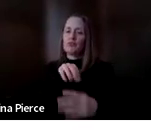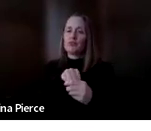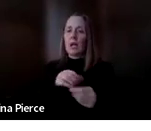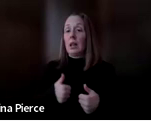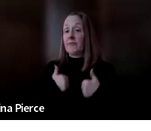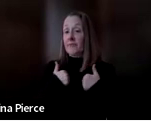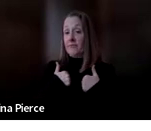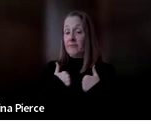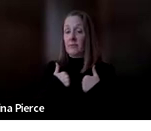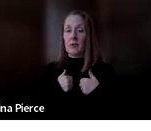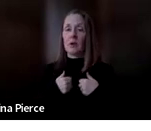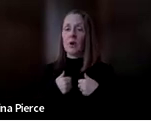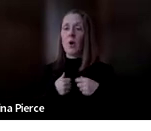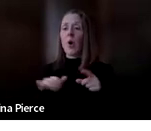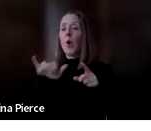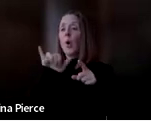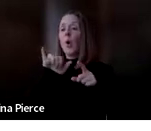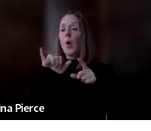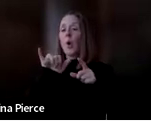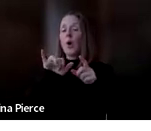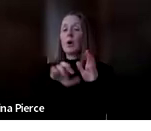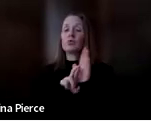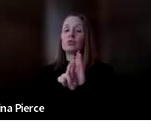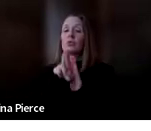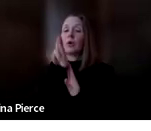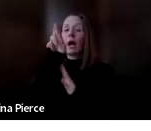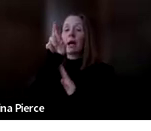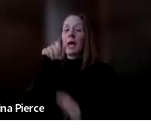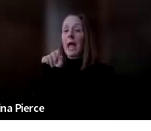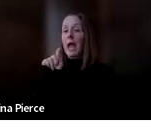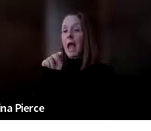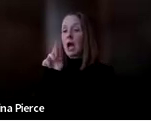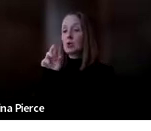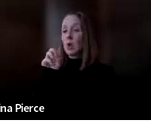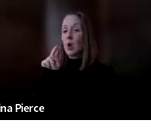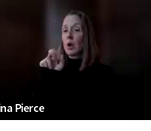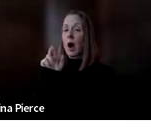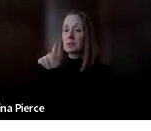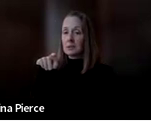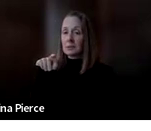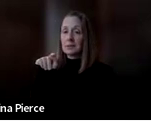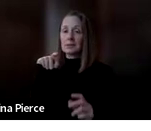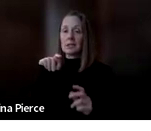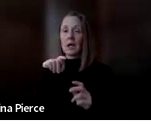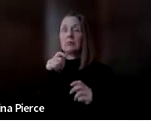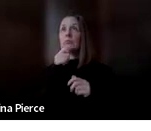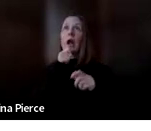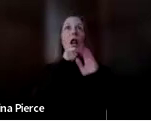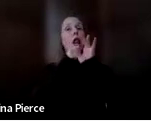line drawing of an astronaut astronaut on this slide with the megaphone. I'm shouting out for you all to share your idea.